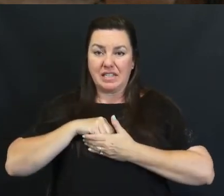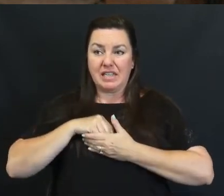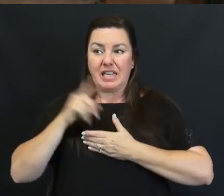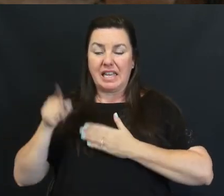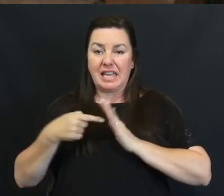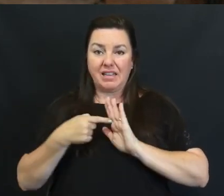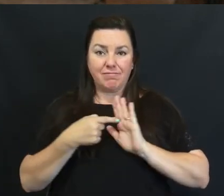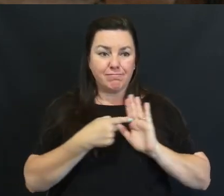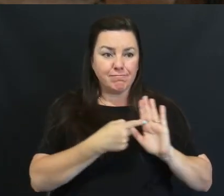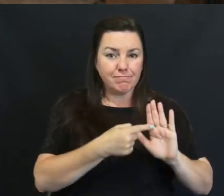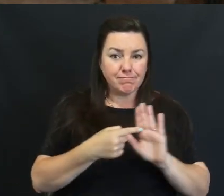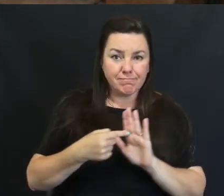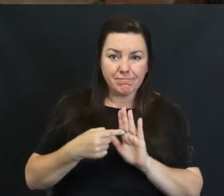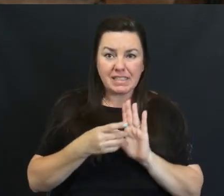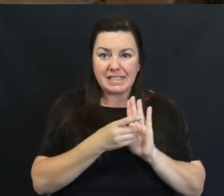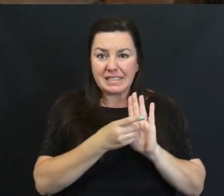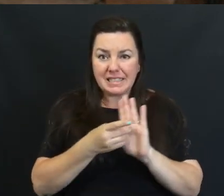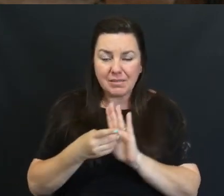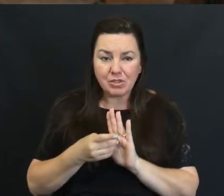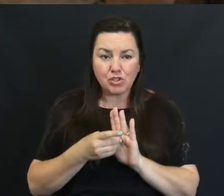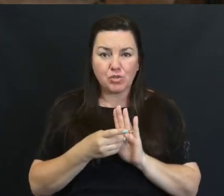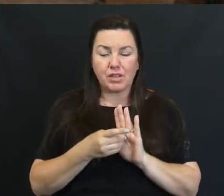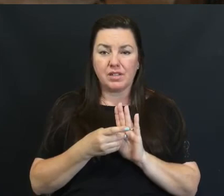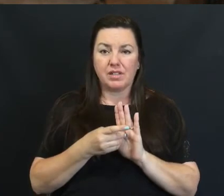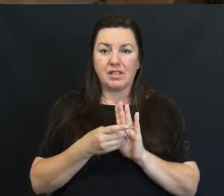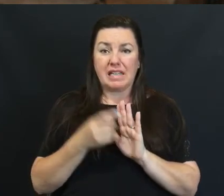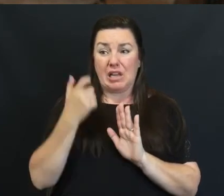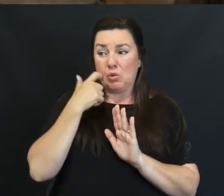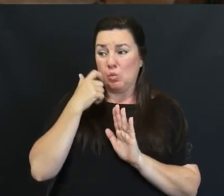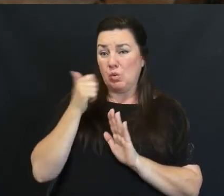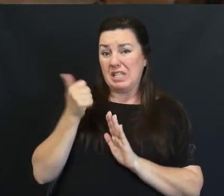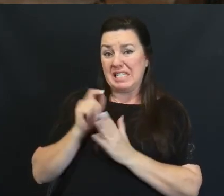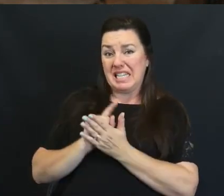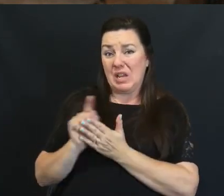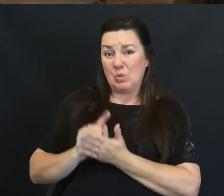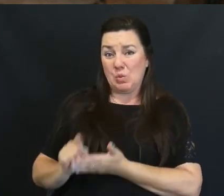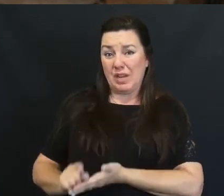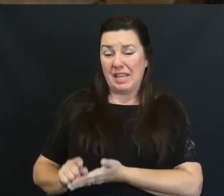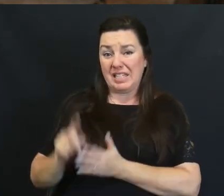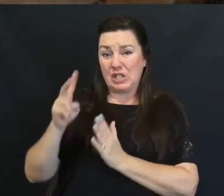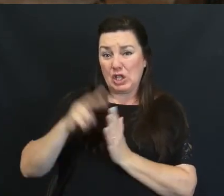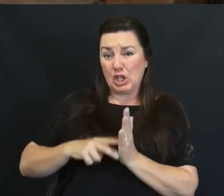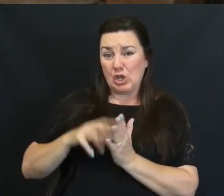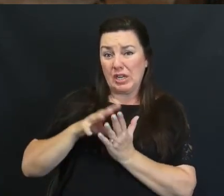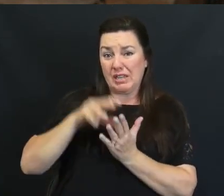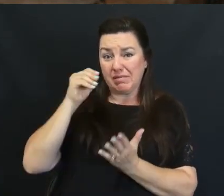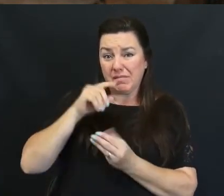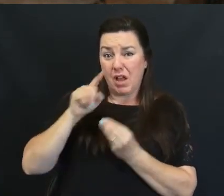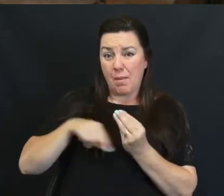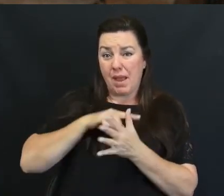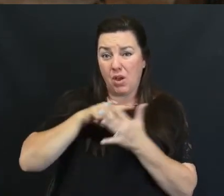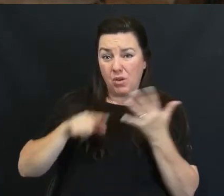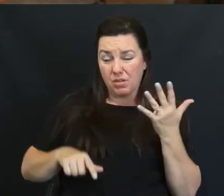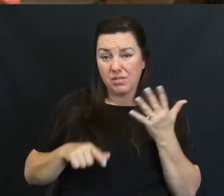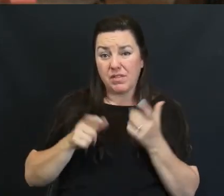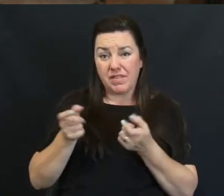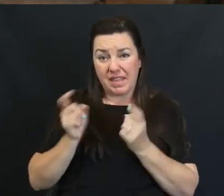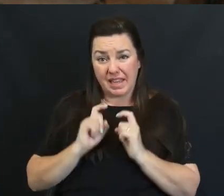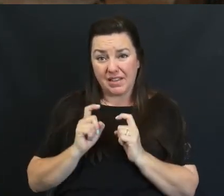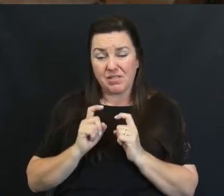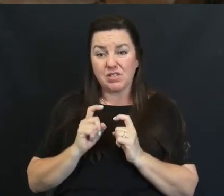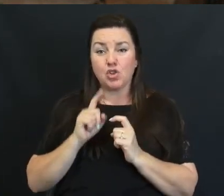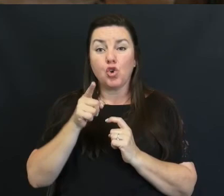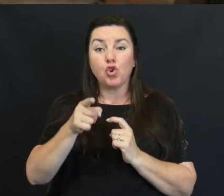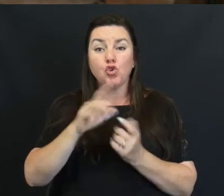Modeled Them He Demonstrated Them And We Just Spent Ten Weeks Reading And Learning All About Them And When You Become A Believer In Jesus Christ